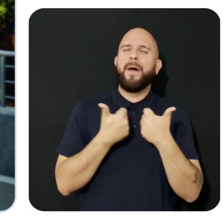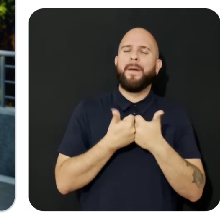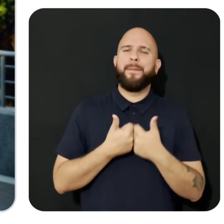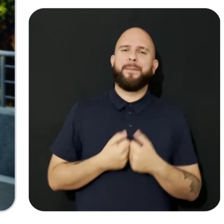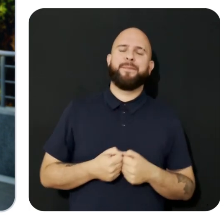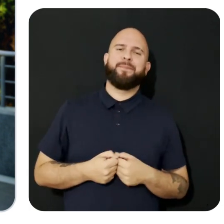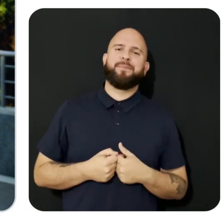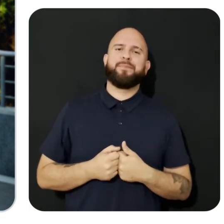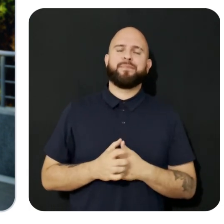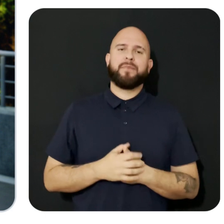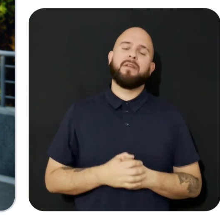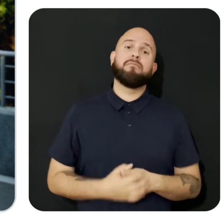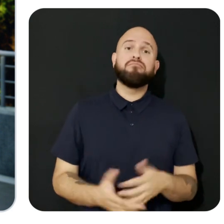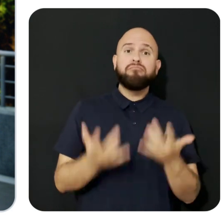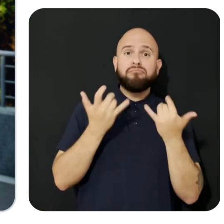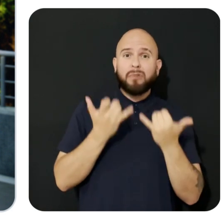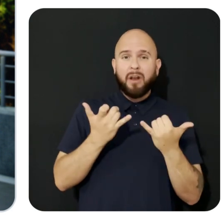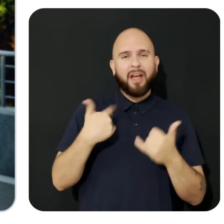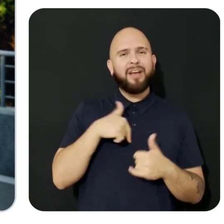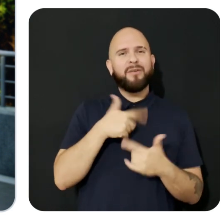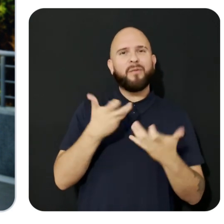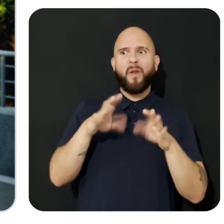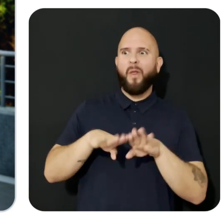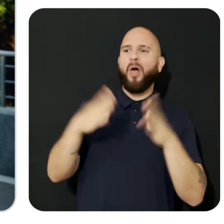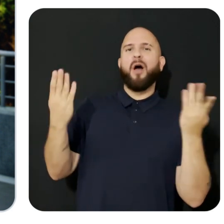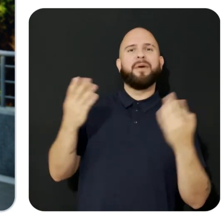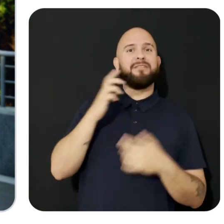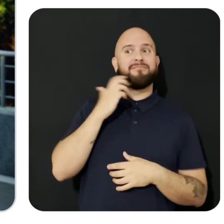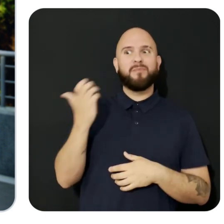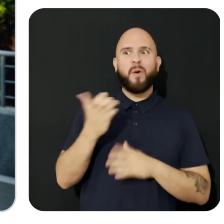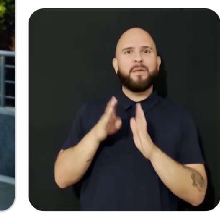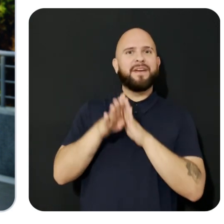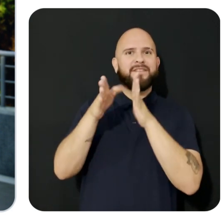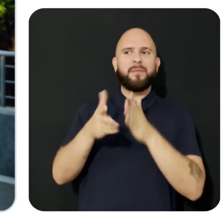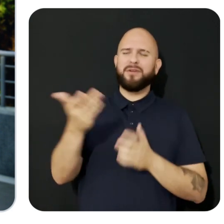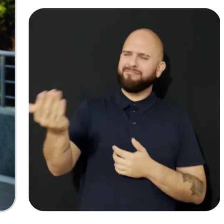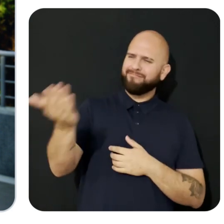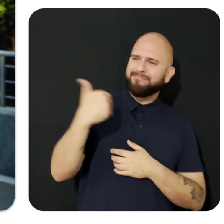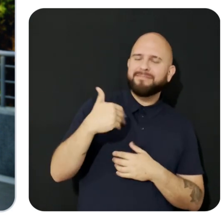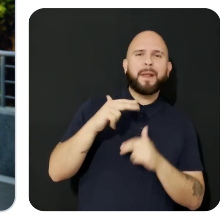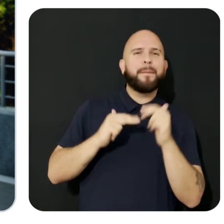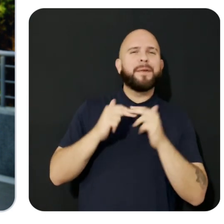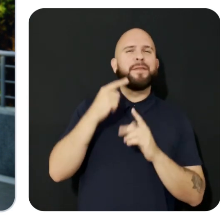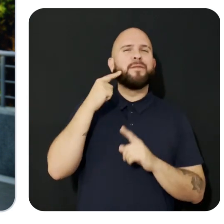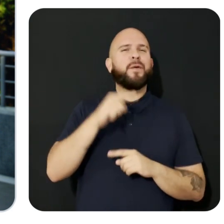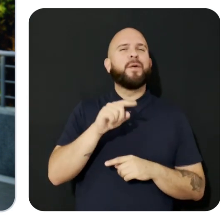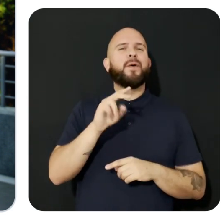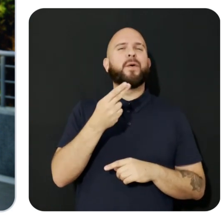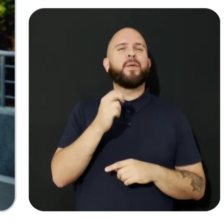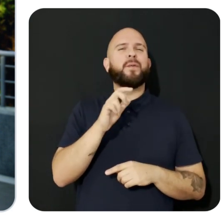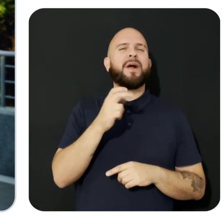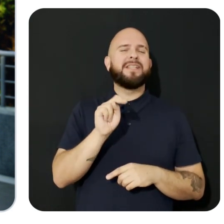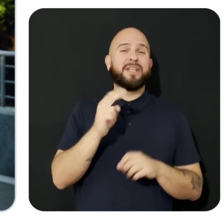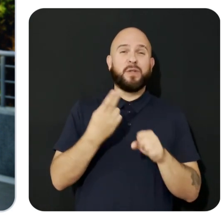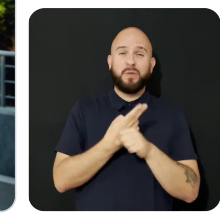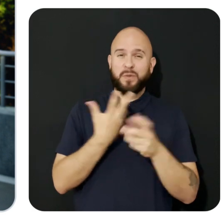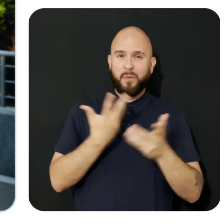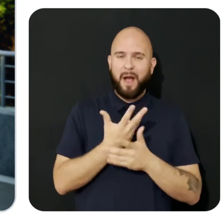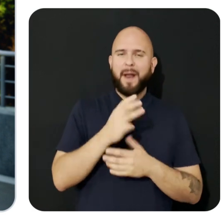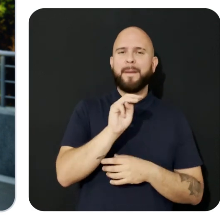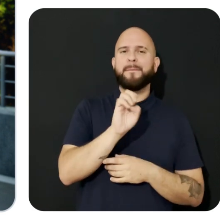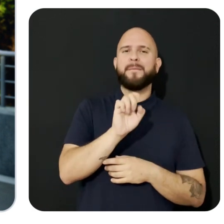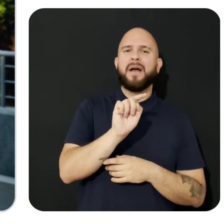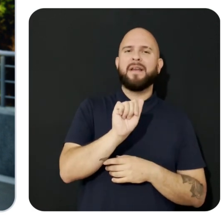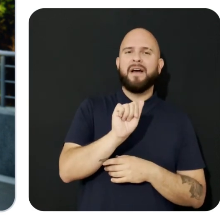leans heavily towards games. Today, we want to welcome mobile developers to build for Meta Horizon using Meta Spatial